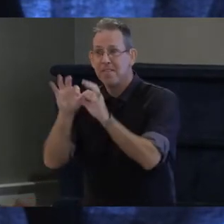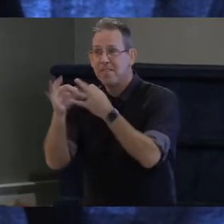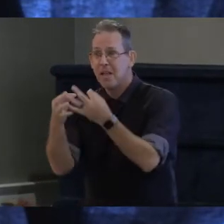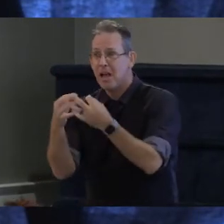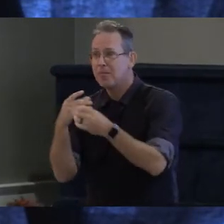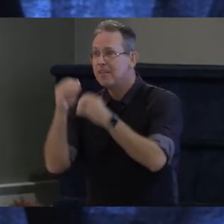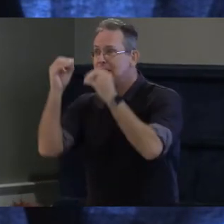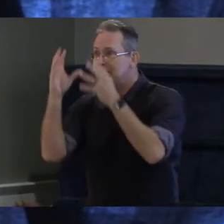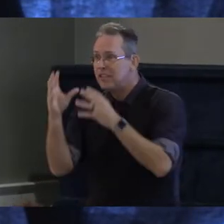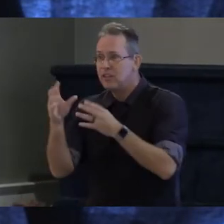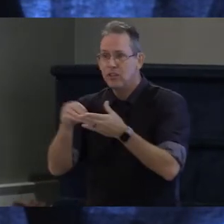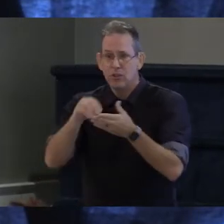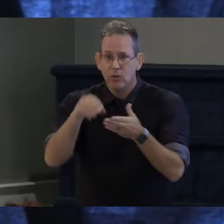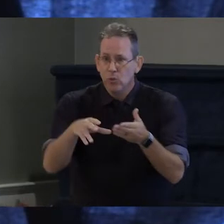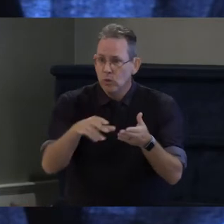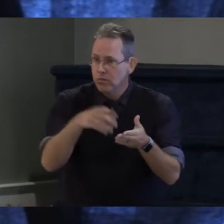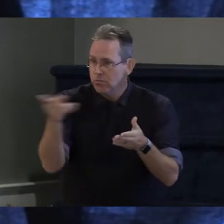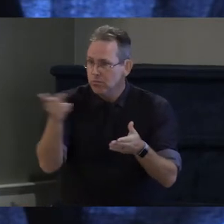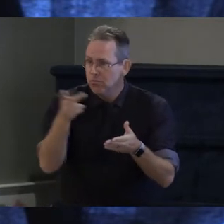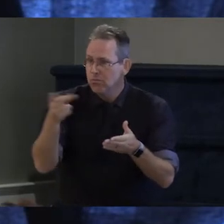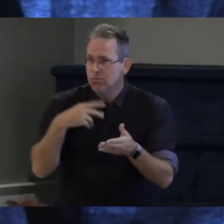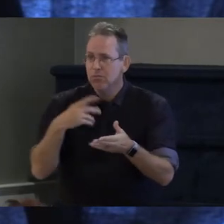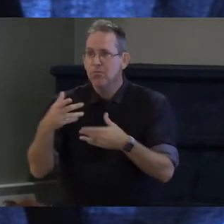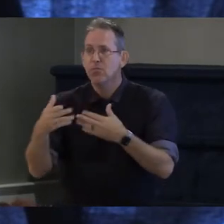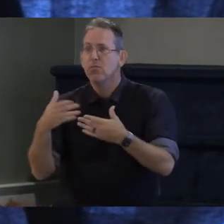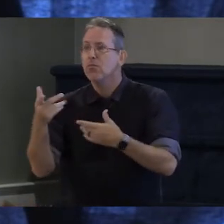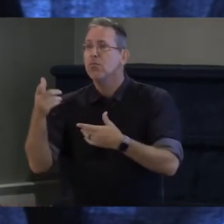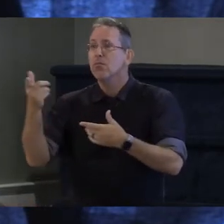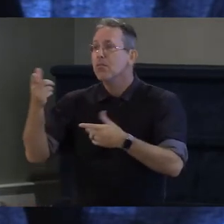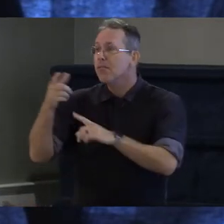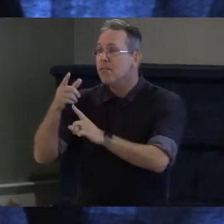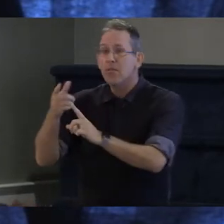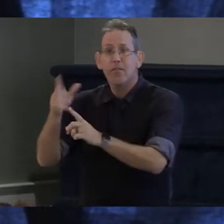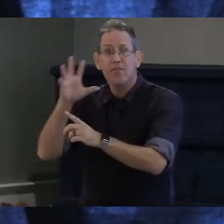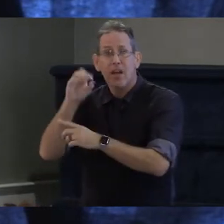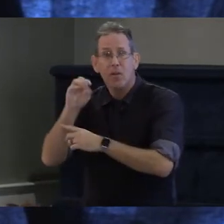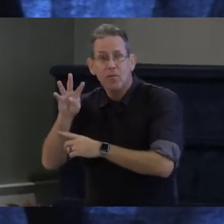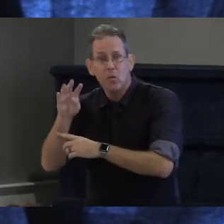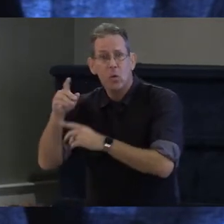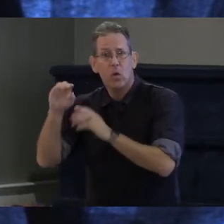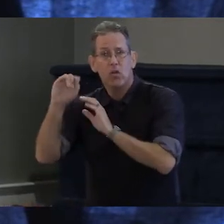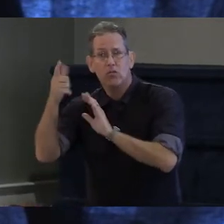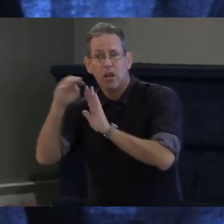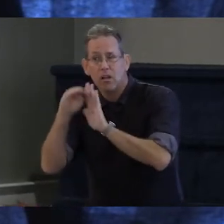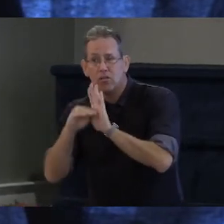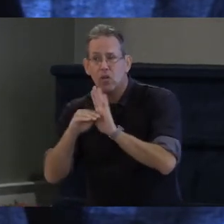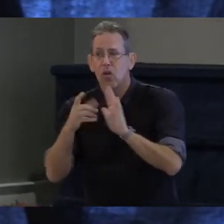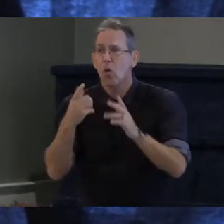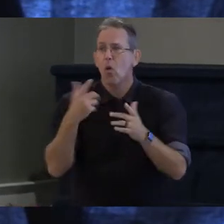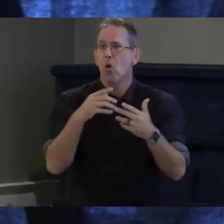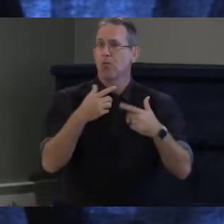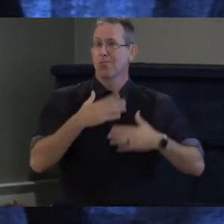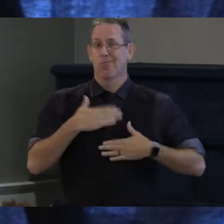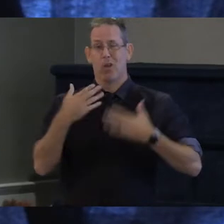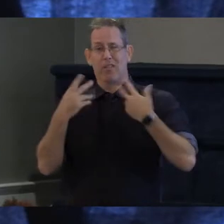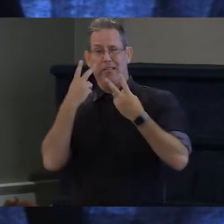or there's meeting for an IEP. I can tell you from my own experience, I had seven years